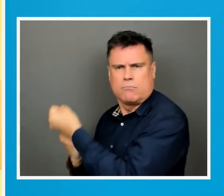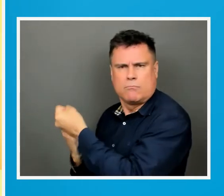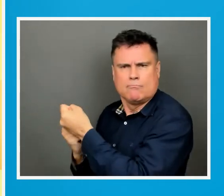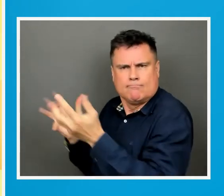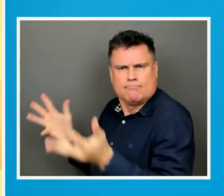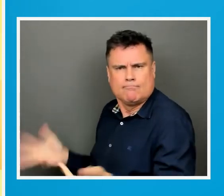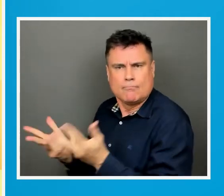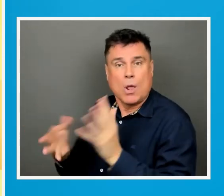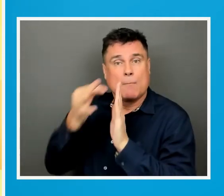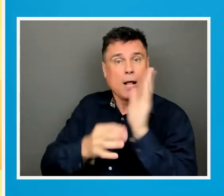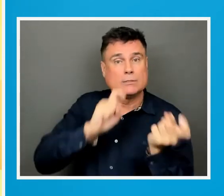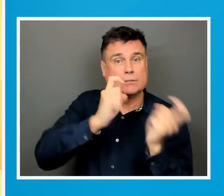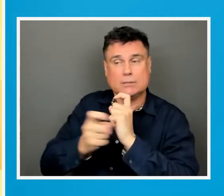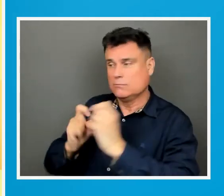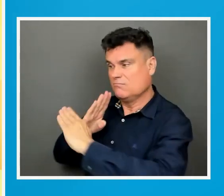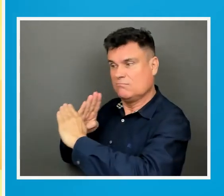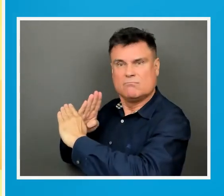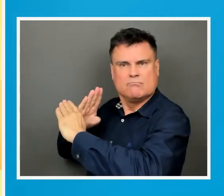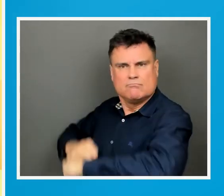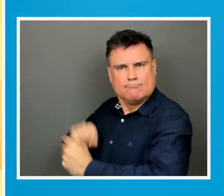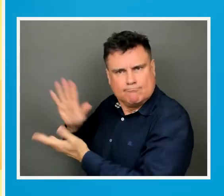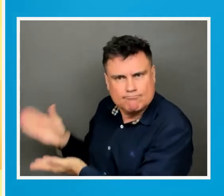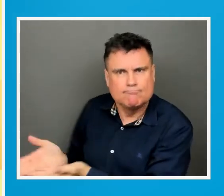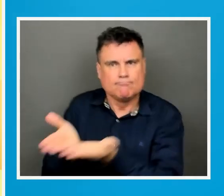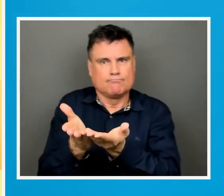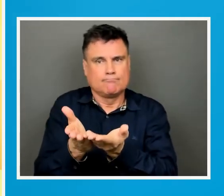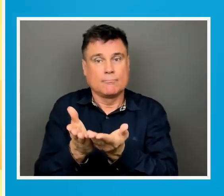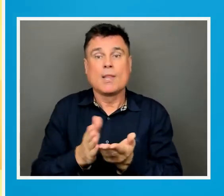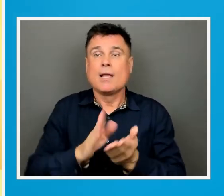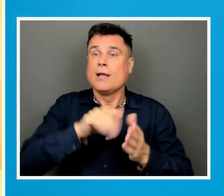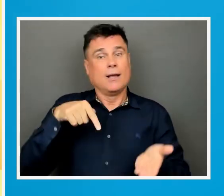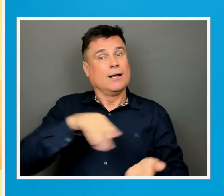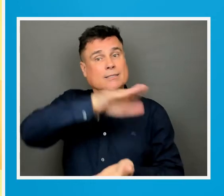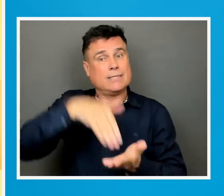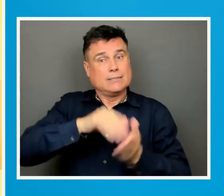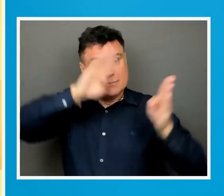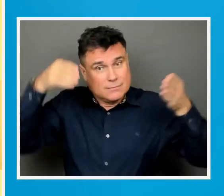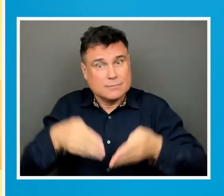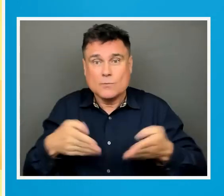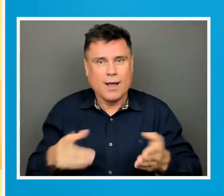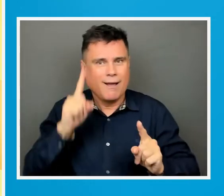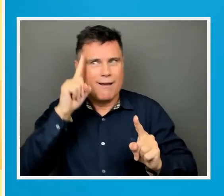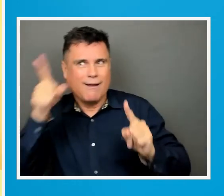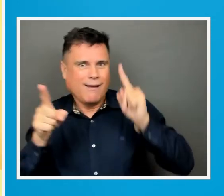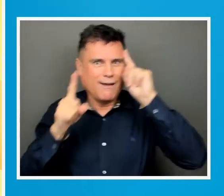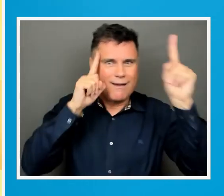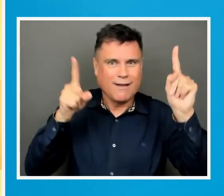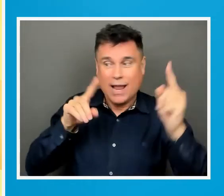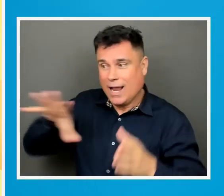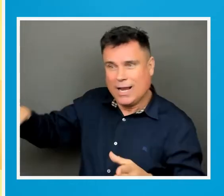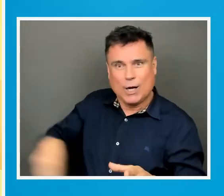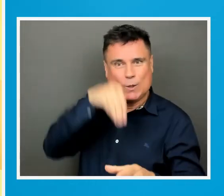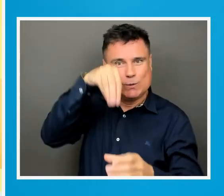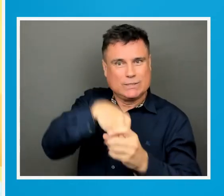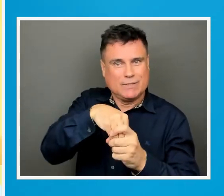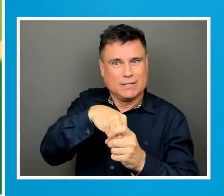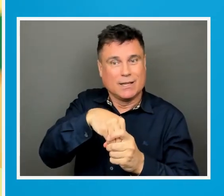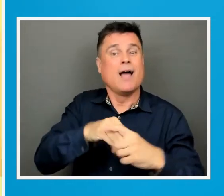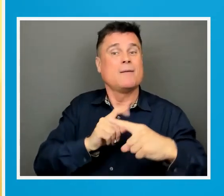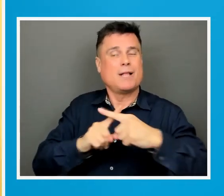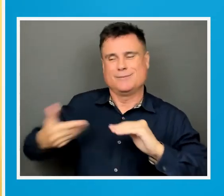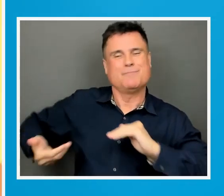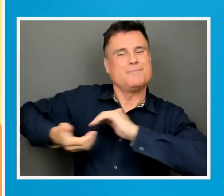and policy change the center's core values our innovation inclusivity and partnership